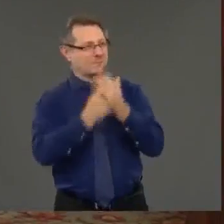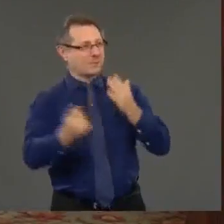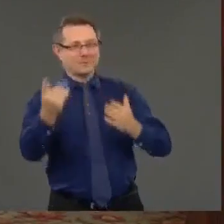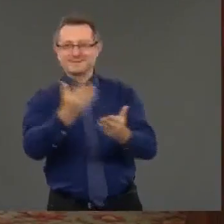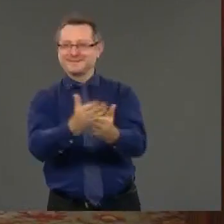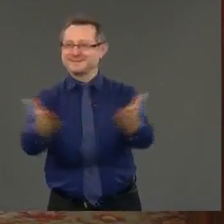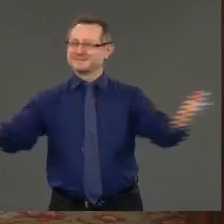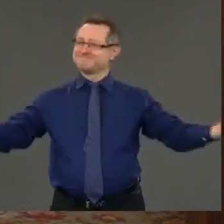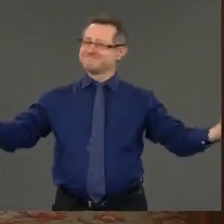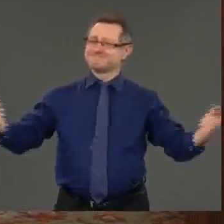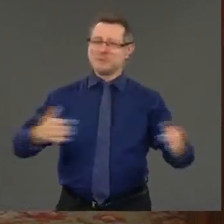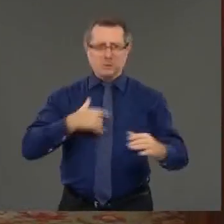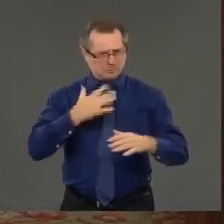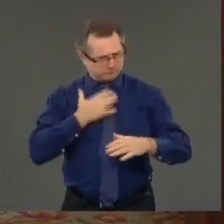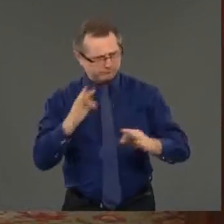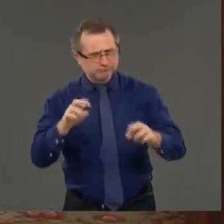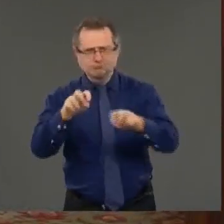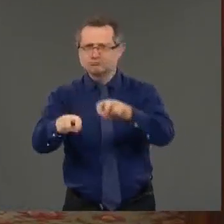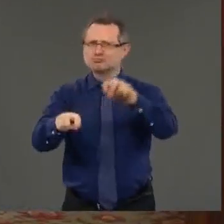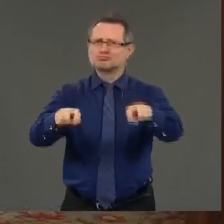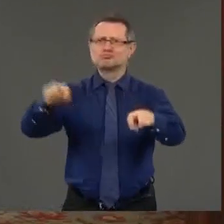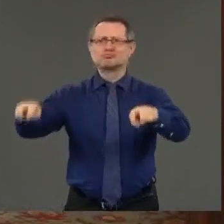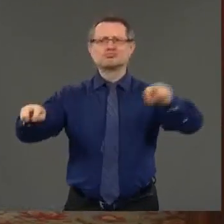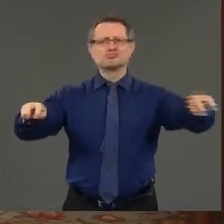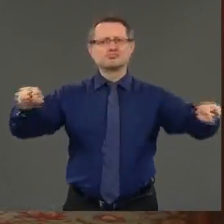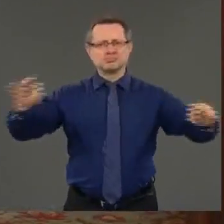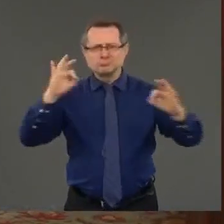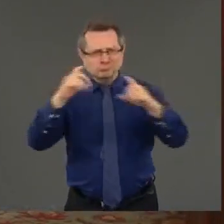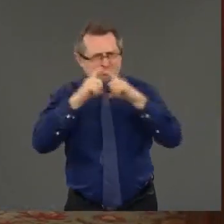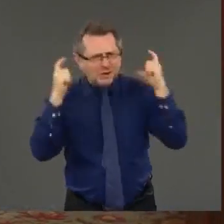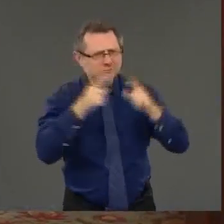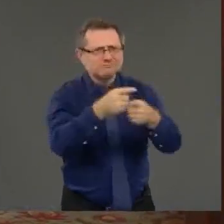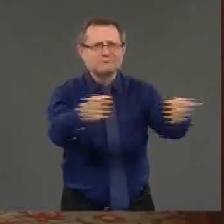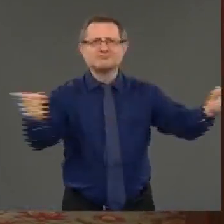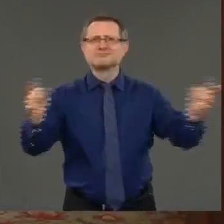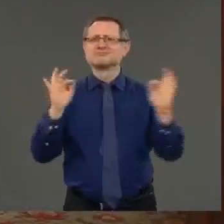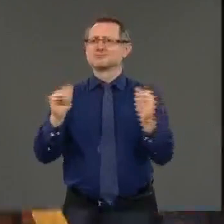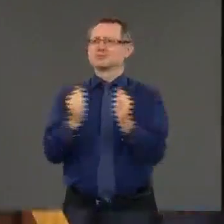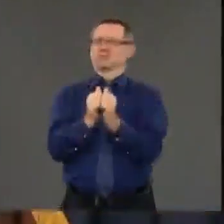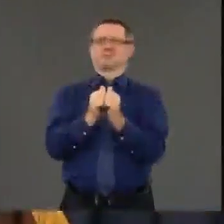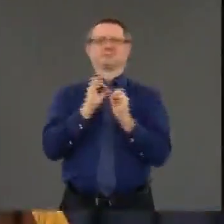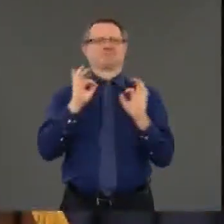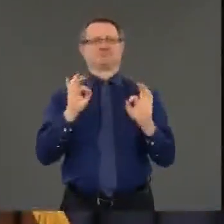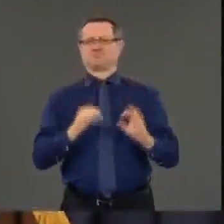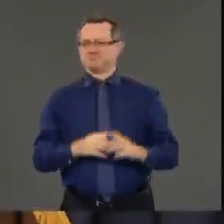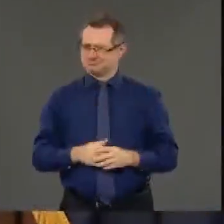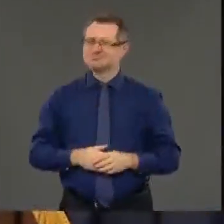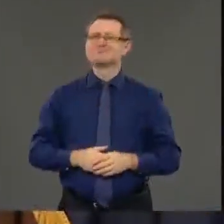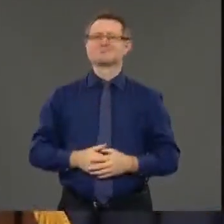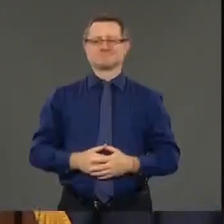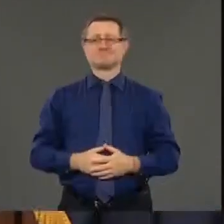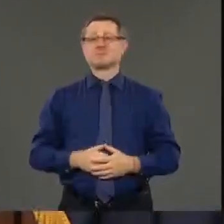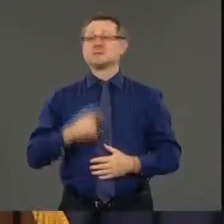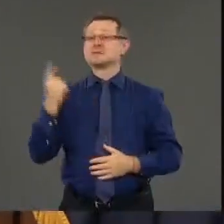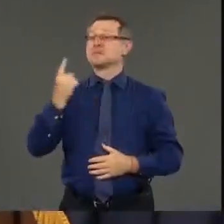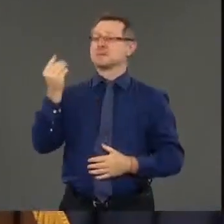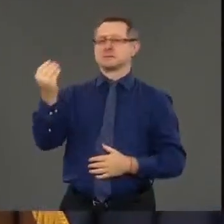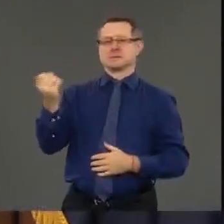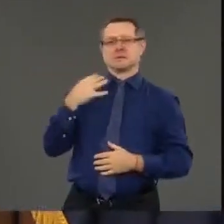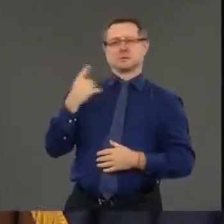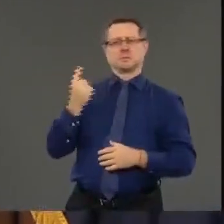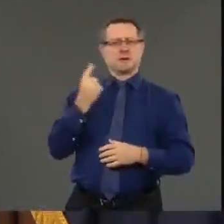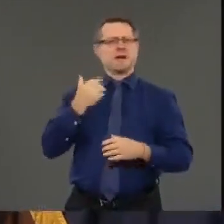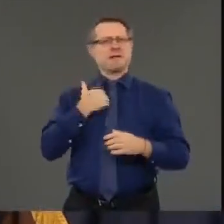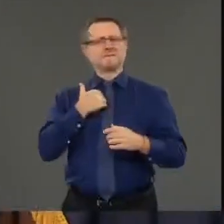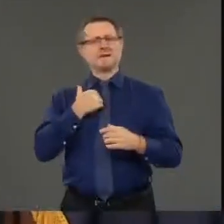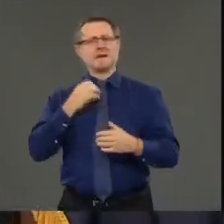Distanced. Masks. My Captain mask. Somebody sent it to me. We're in